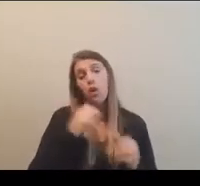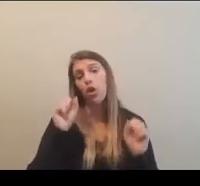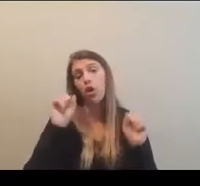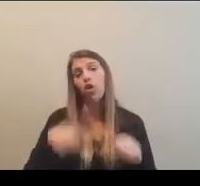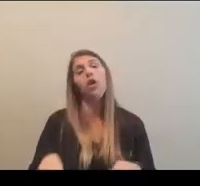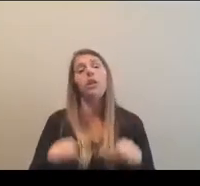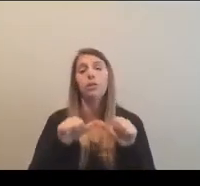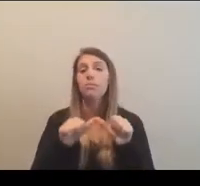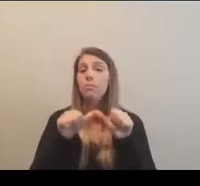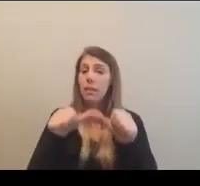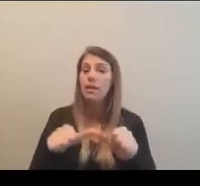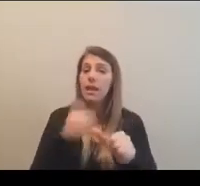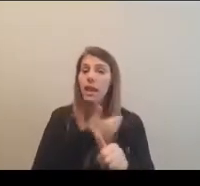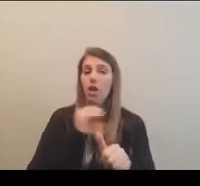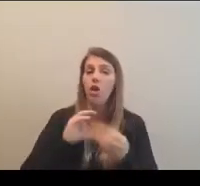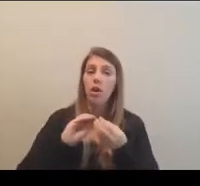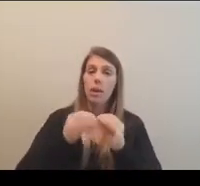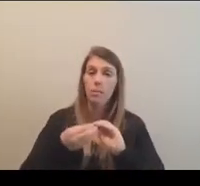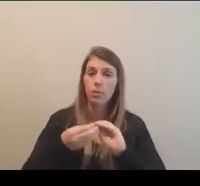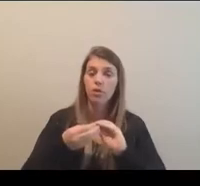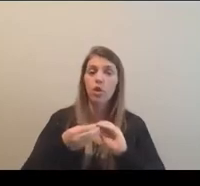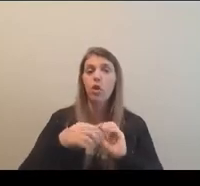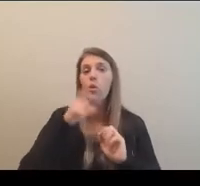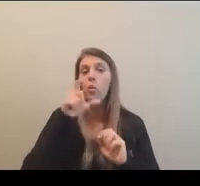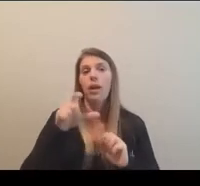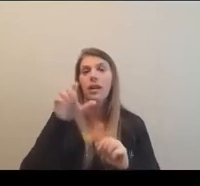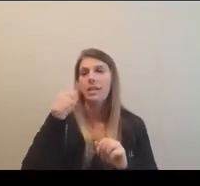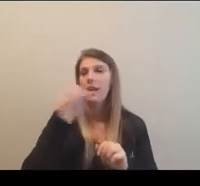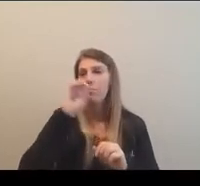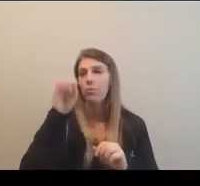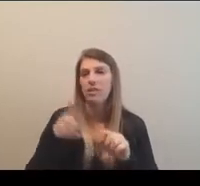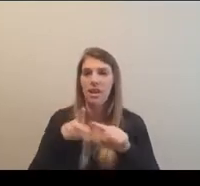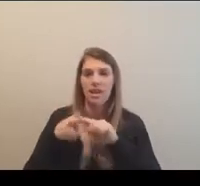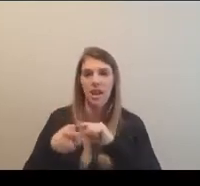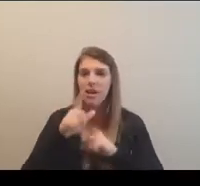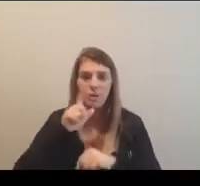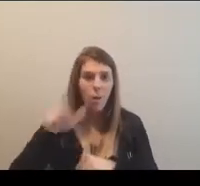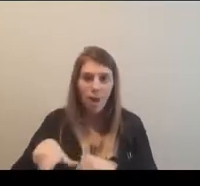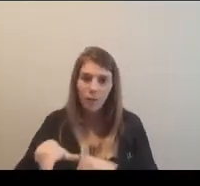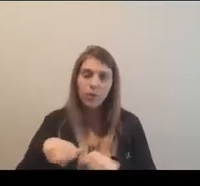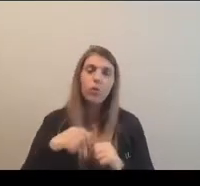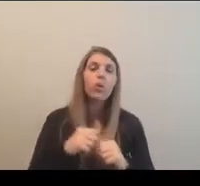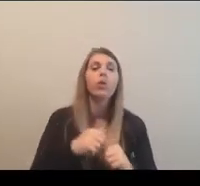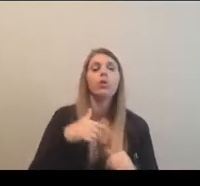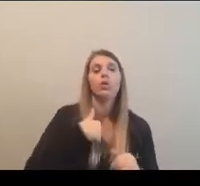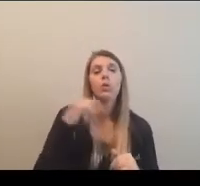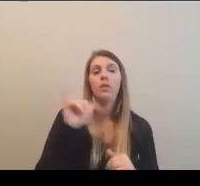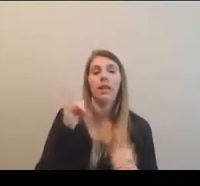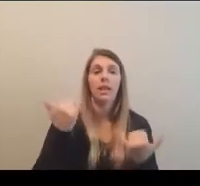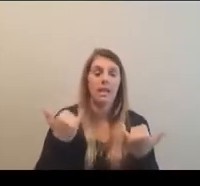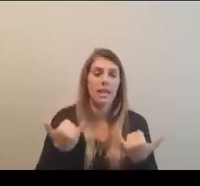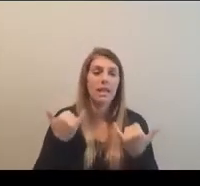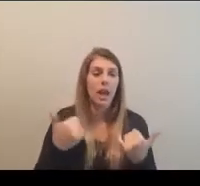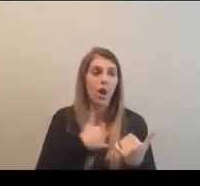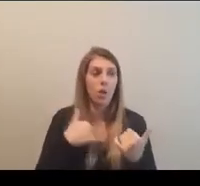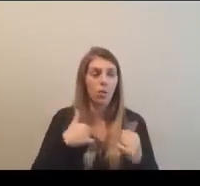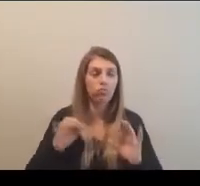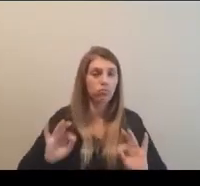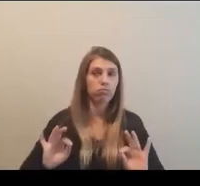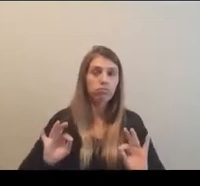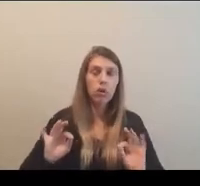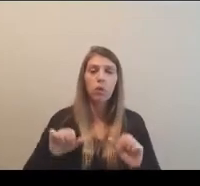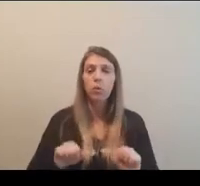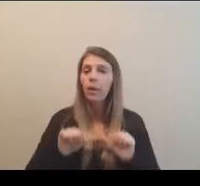maintain, um, our numbers. We didn't have to take that 10% cut. And so we feel like at least right now we're, we're good. We can